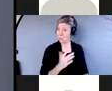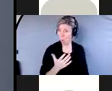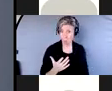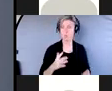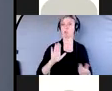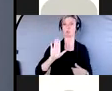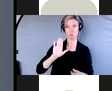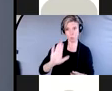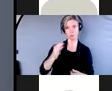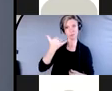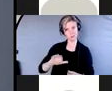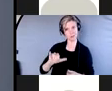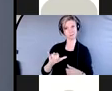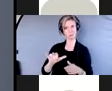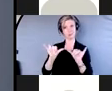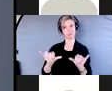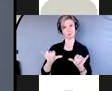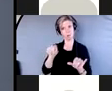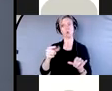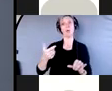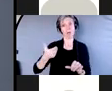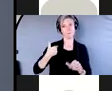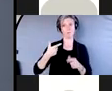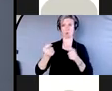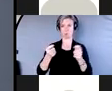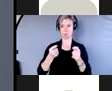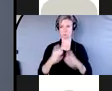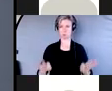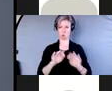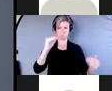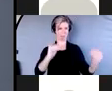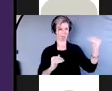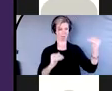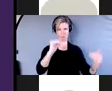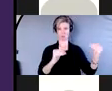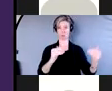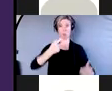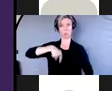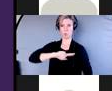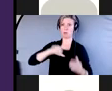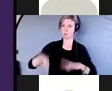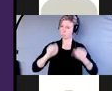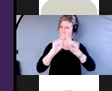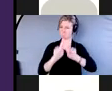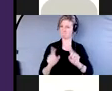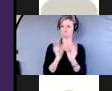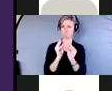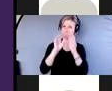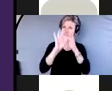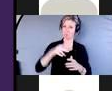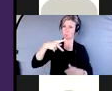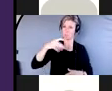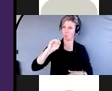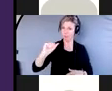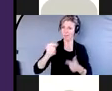give them the fact that you have no control left. So we do whole presentations on powers of attorney. And I think, as they